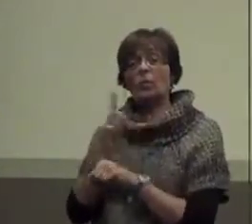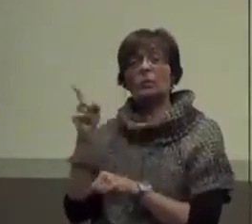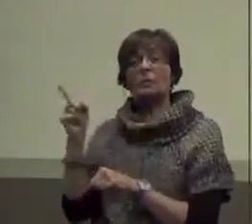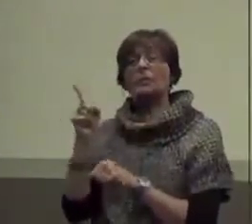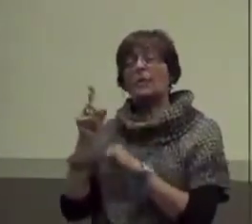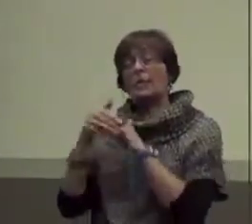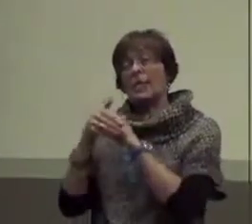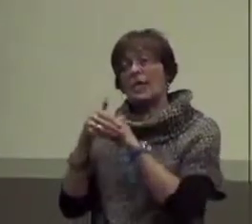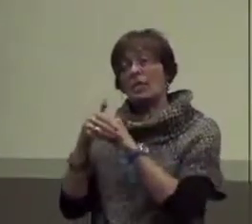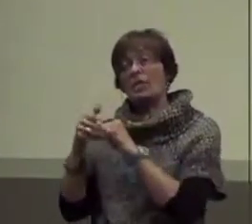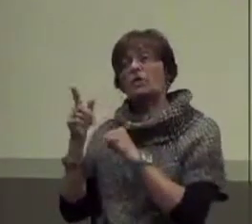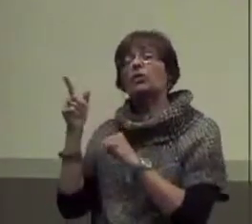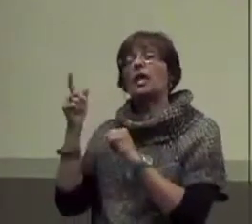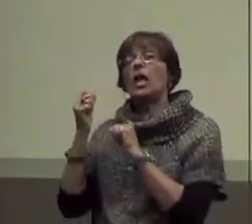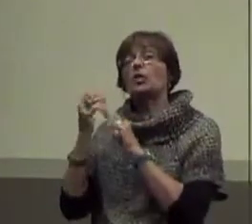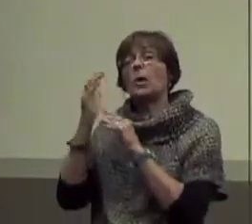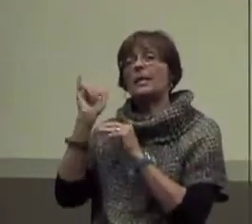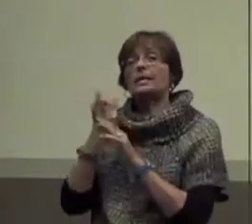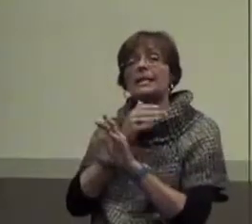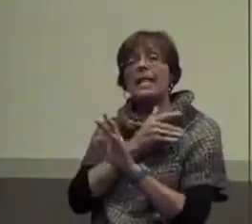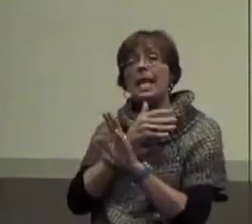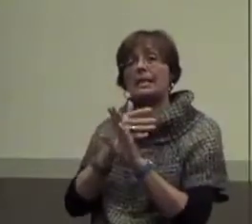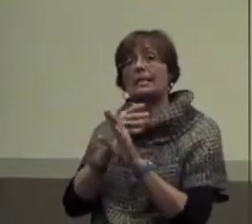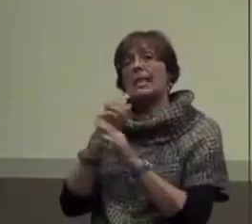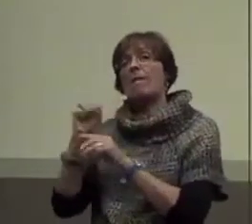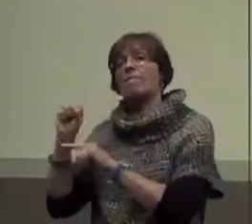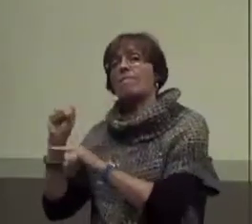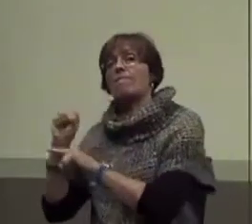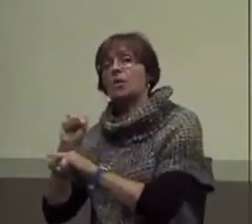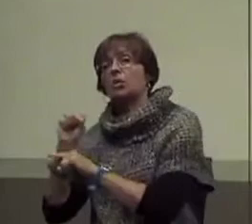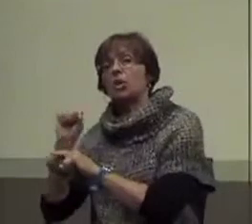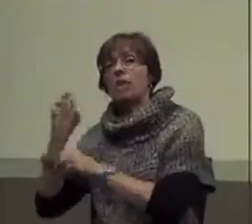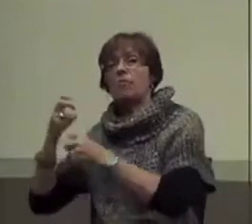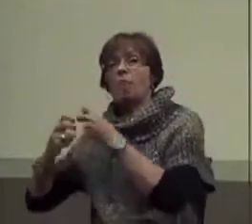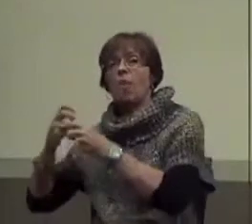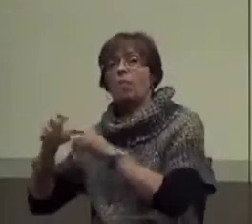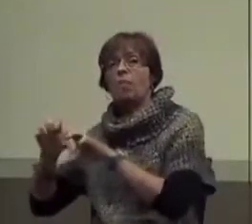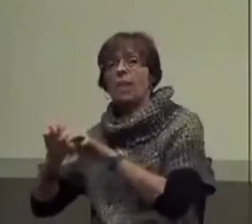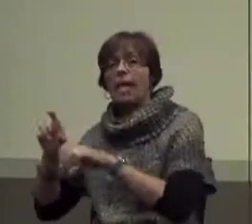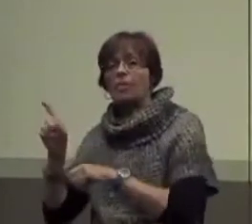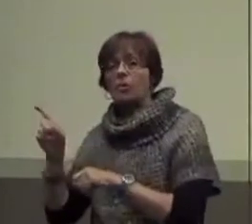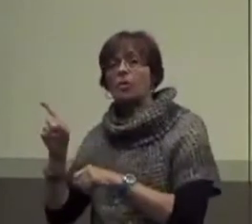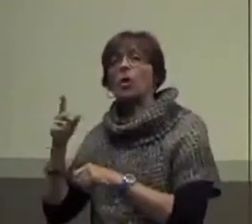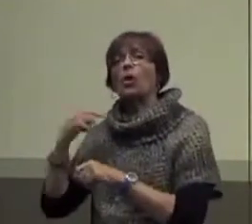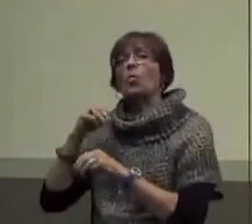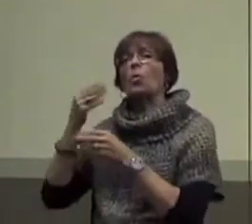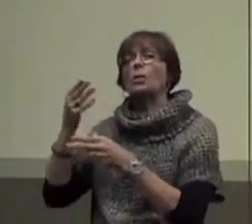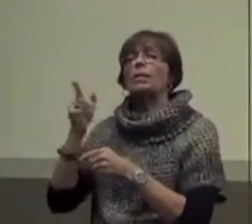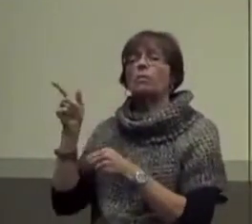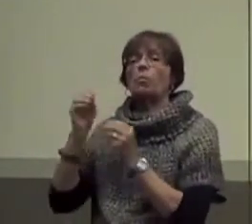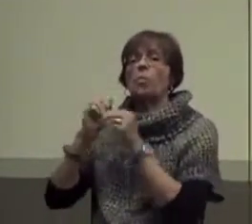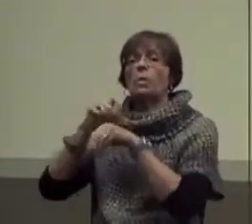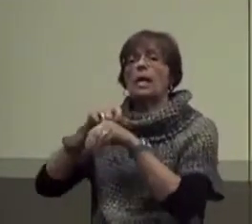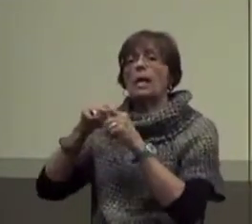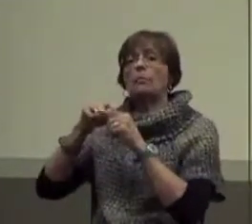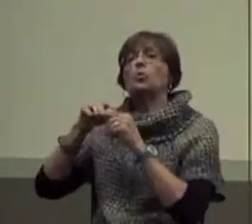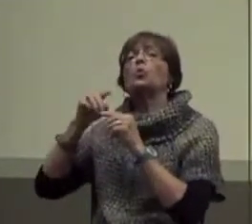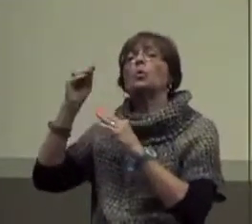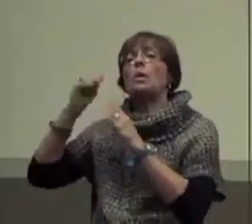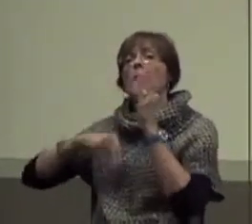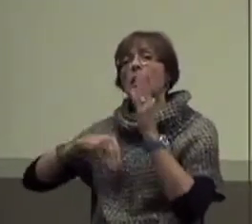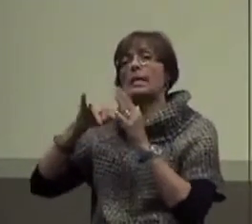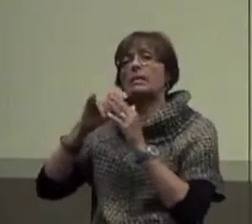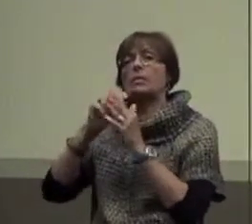Does the intervention directly address the antecedent and the function of problem behavior? So, we're going to give Morgan more time to complete the writing